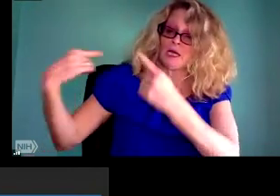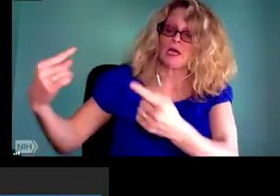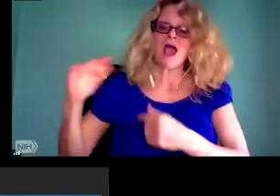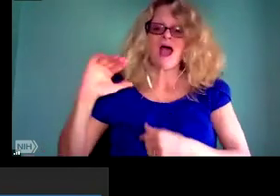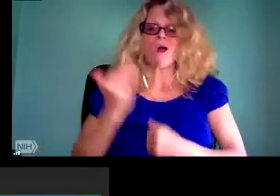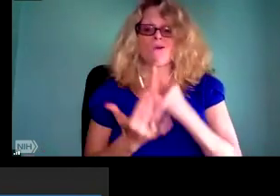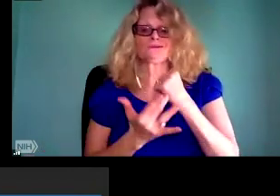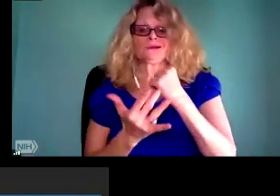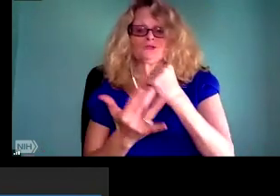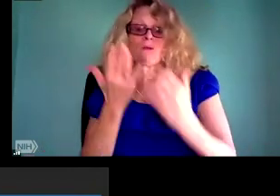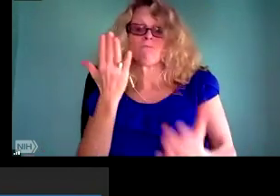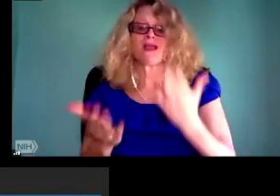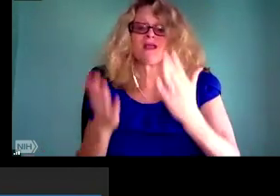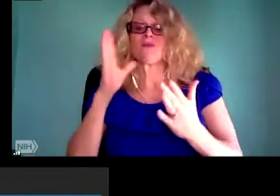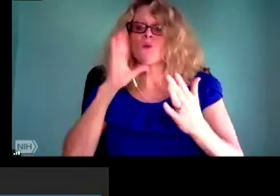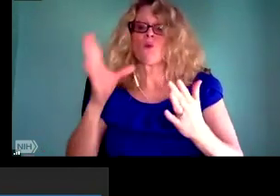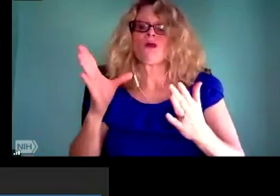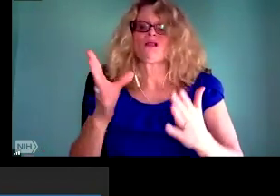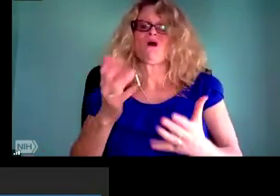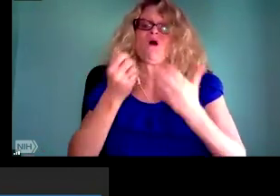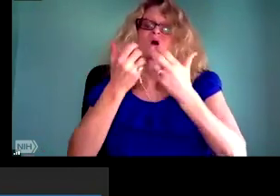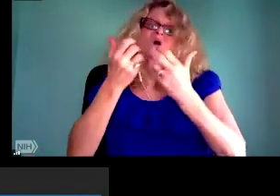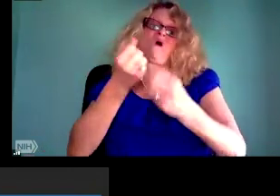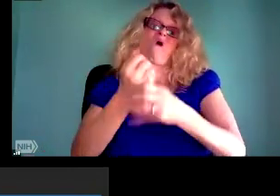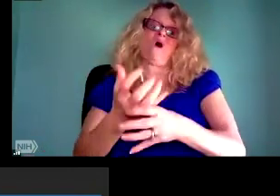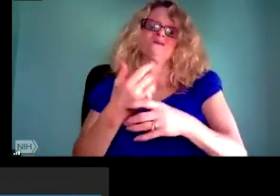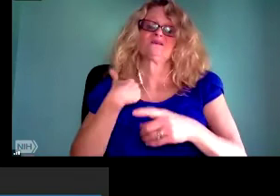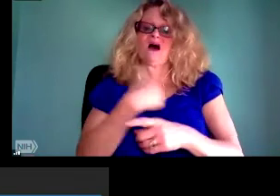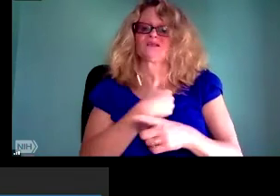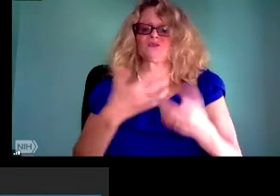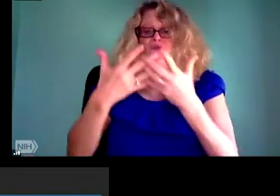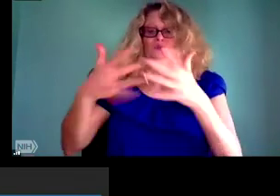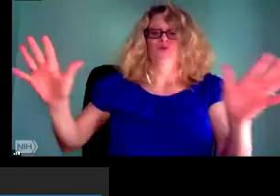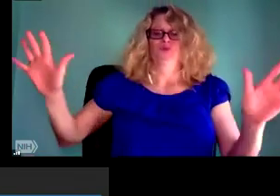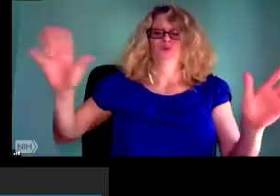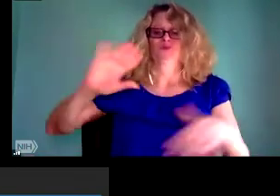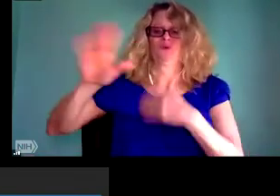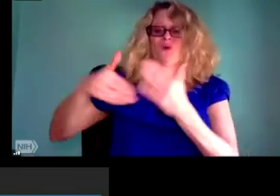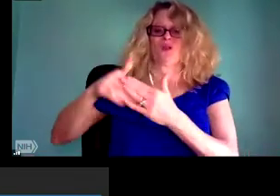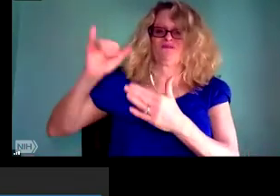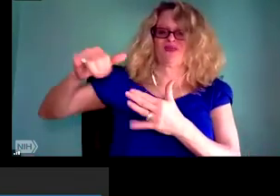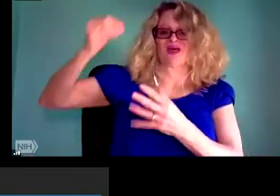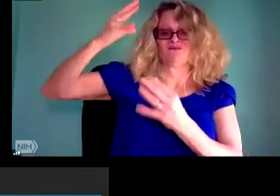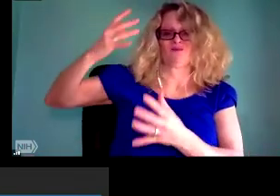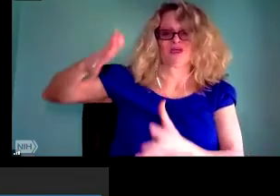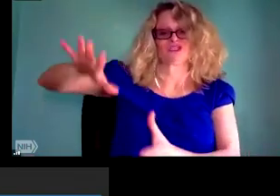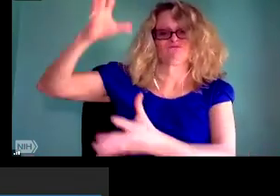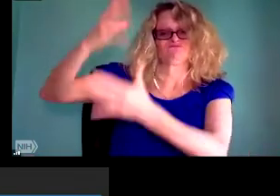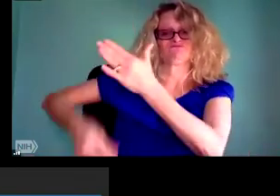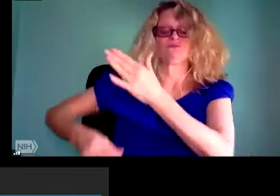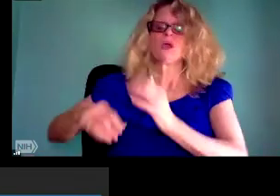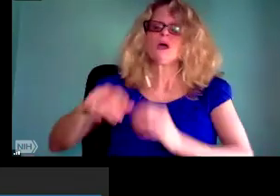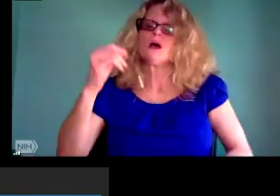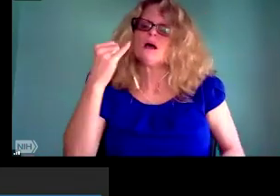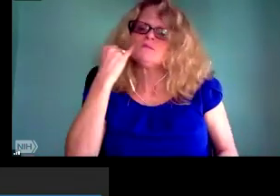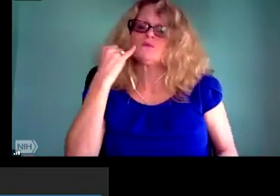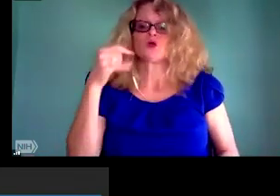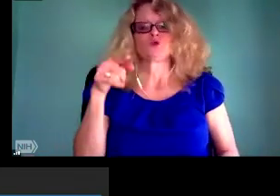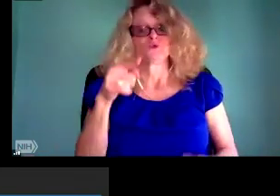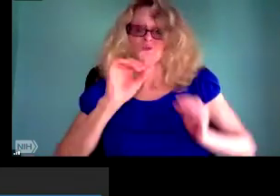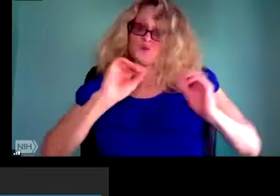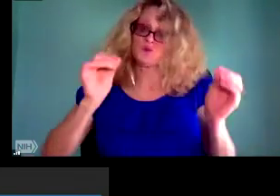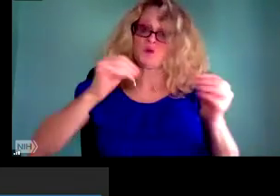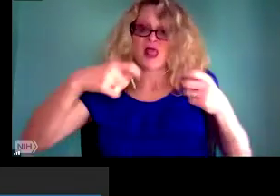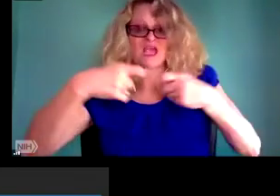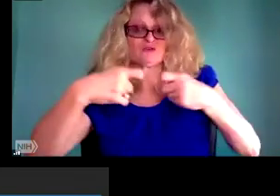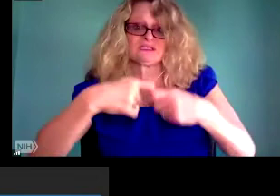We also are living in a moment where big tech is hired many of the lobbyists and executives from